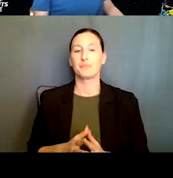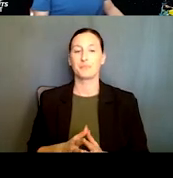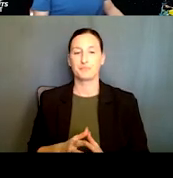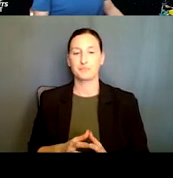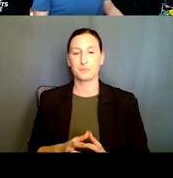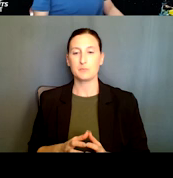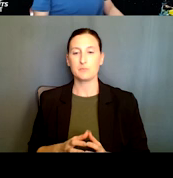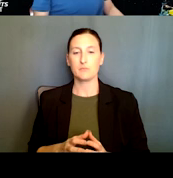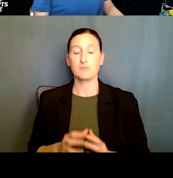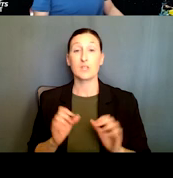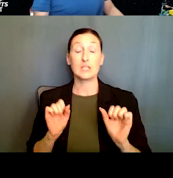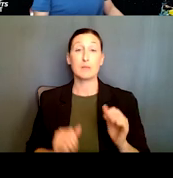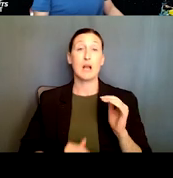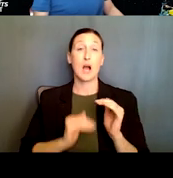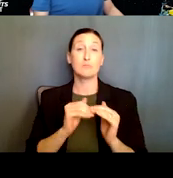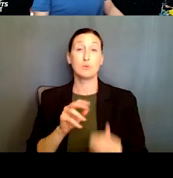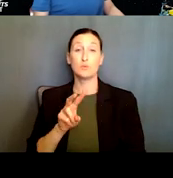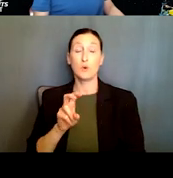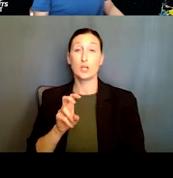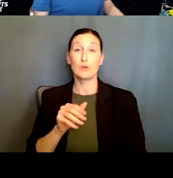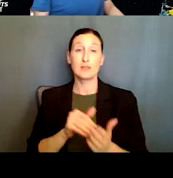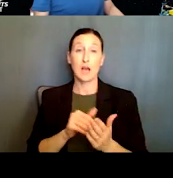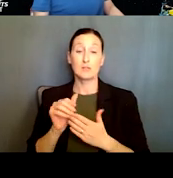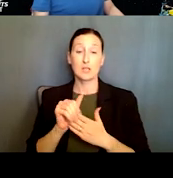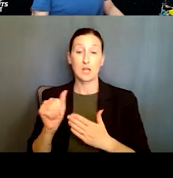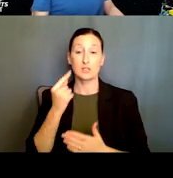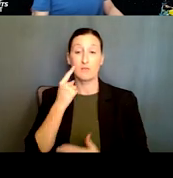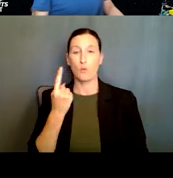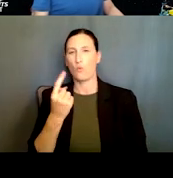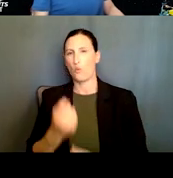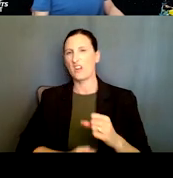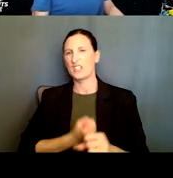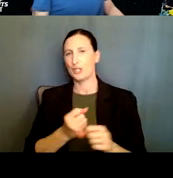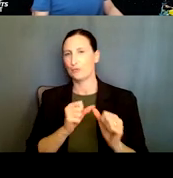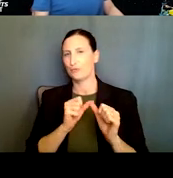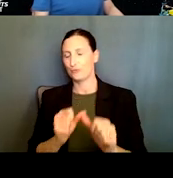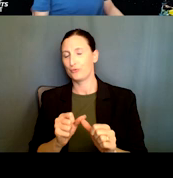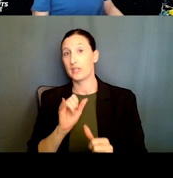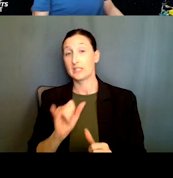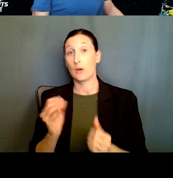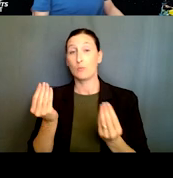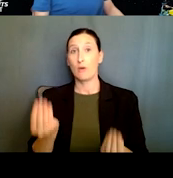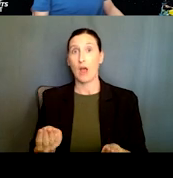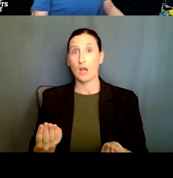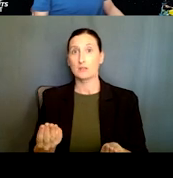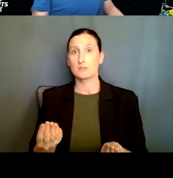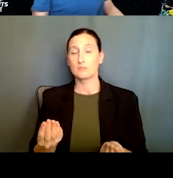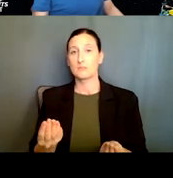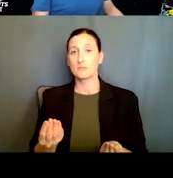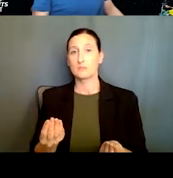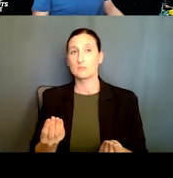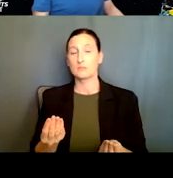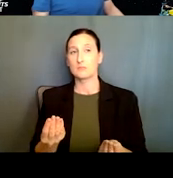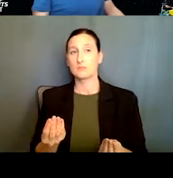uh, maybe for up to $200,000 and one year duration, right? So this would provide that, um, nimble